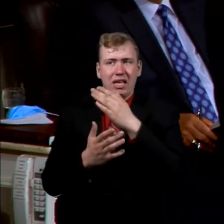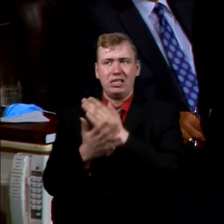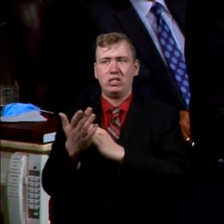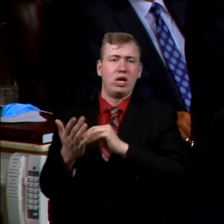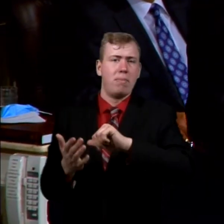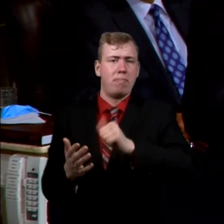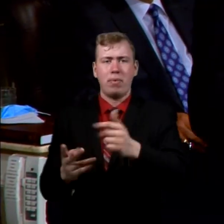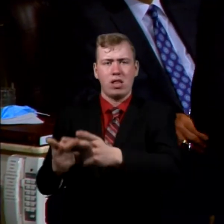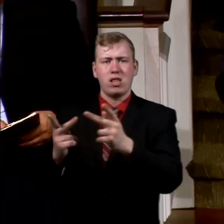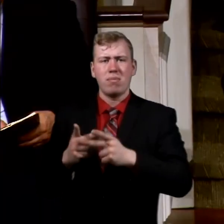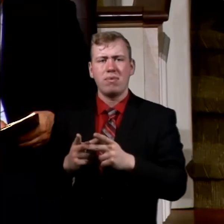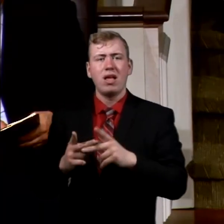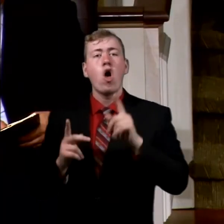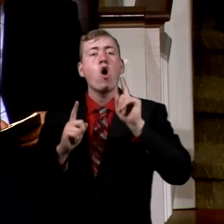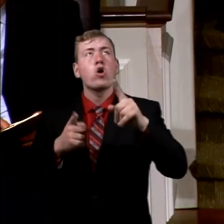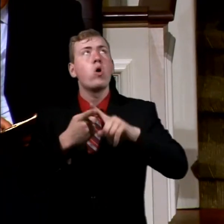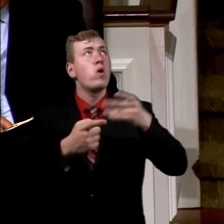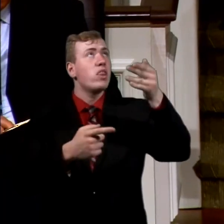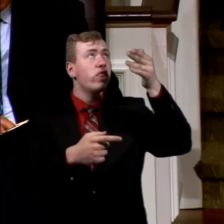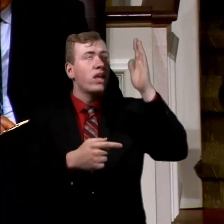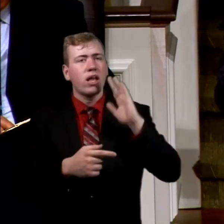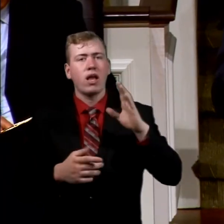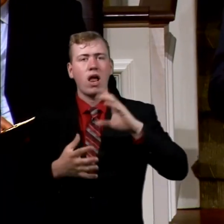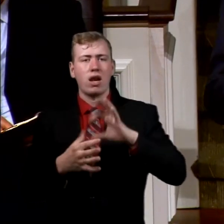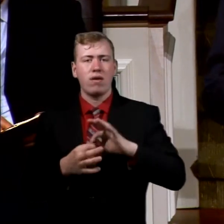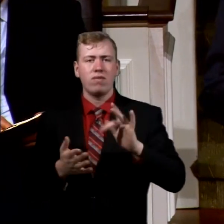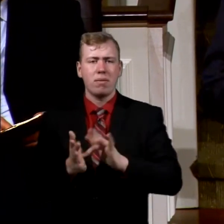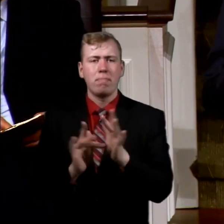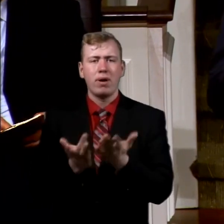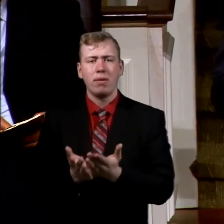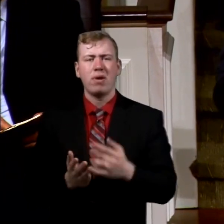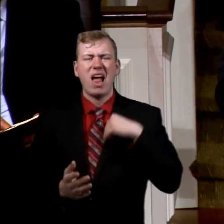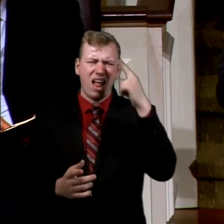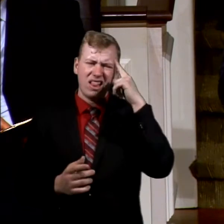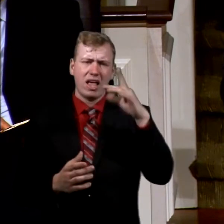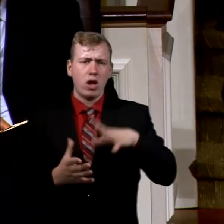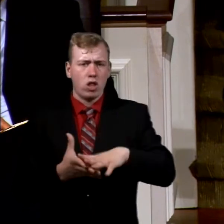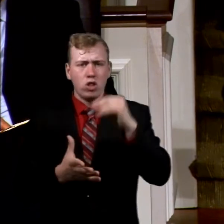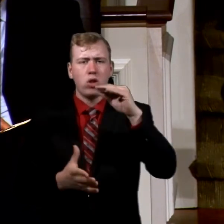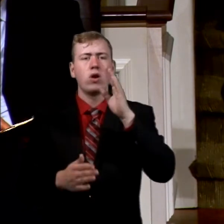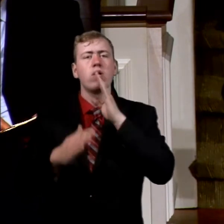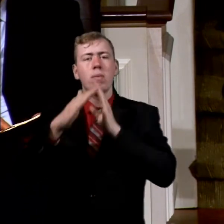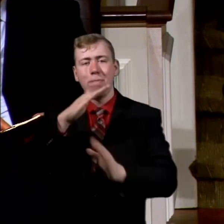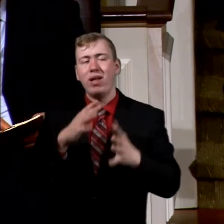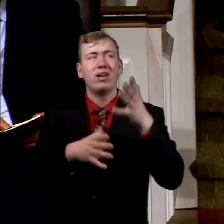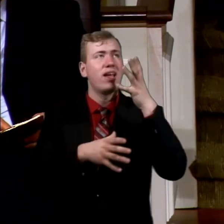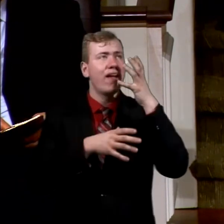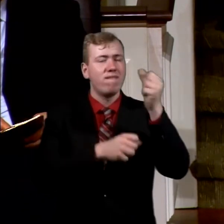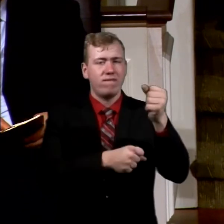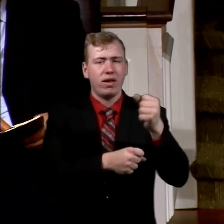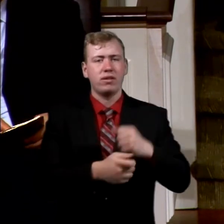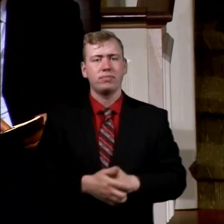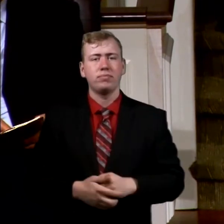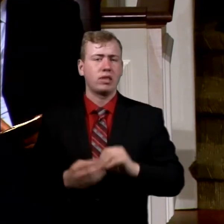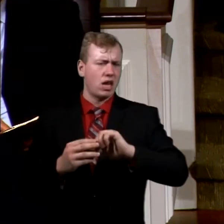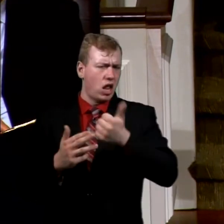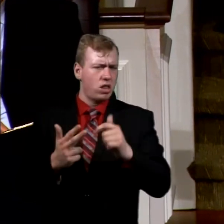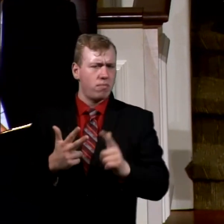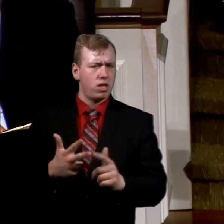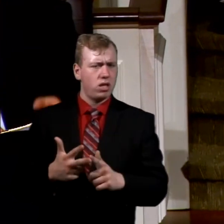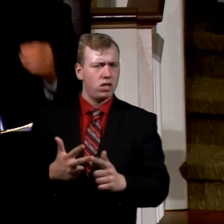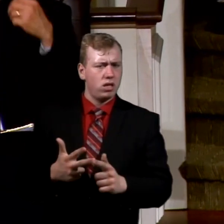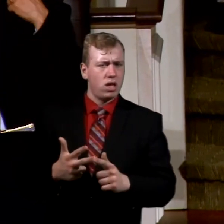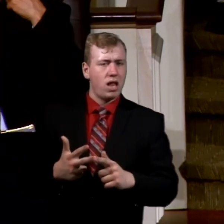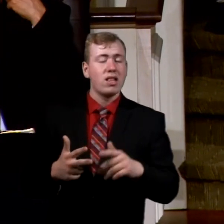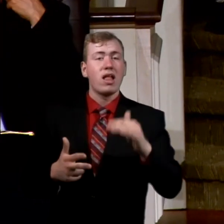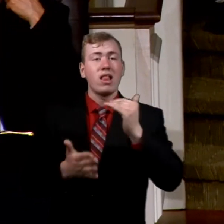other source. Go to the God of the Bible. I think that he learned lessons of humility, lessons of faith. Here's another lesson I think he learned, and that was